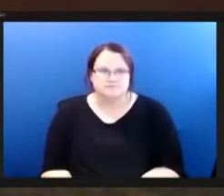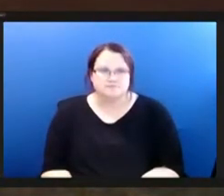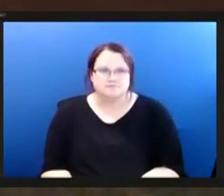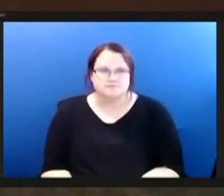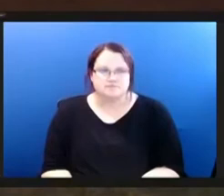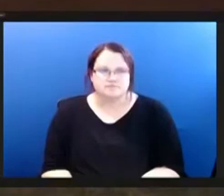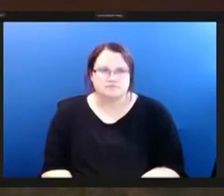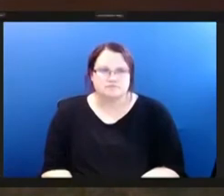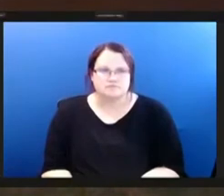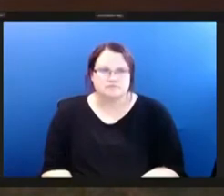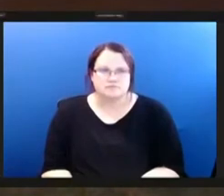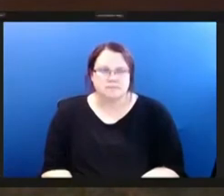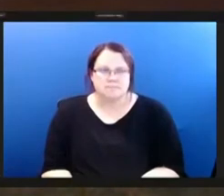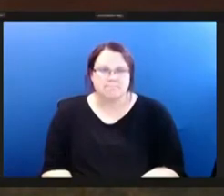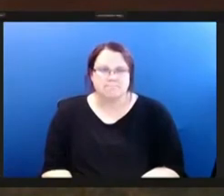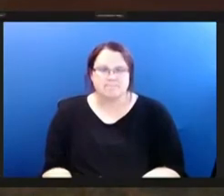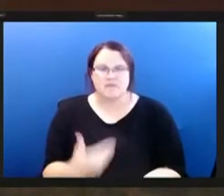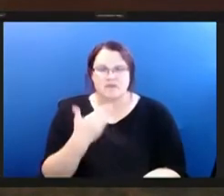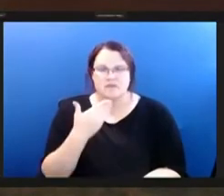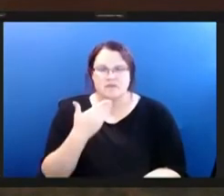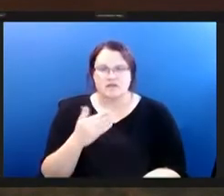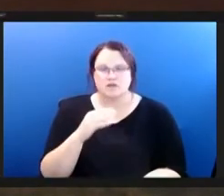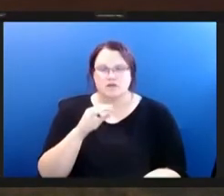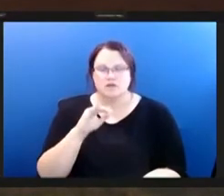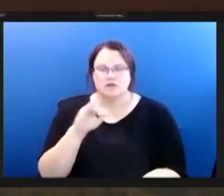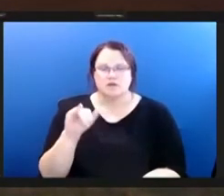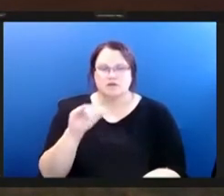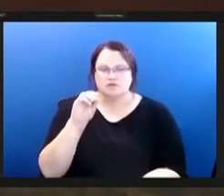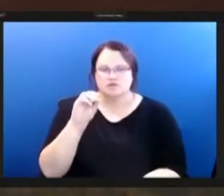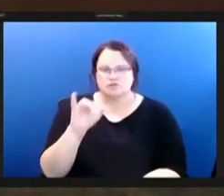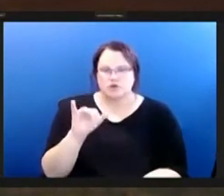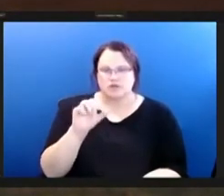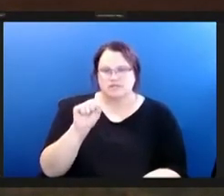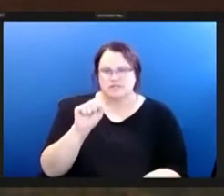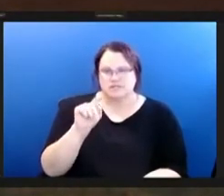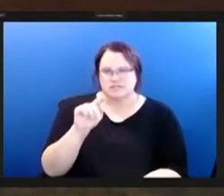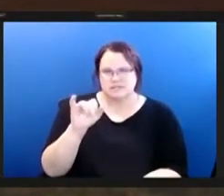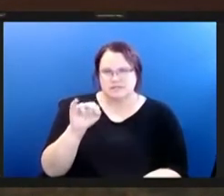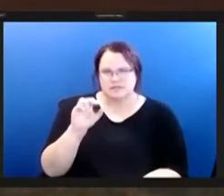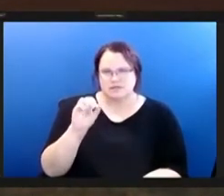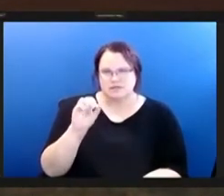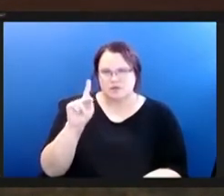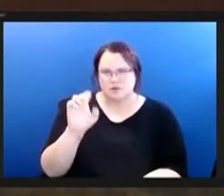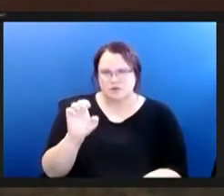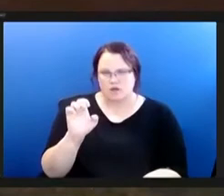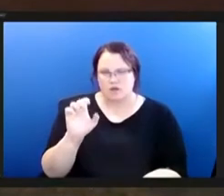thank you next we have joyce danilka followed by dana dolny